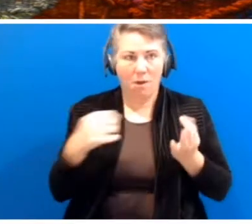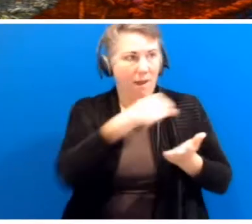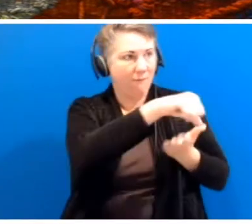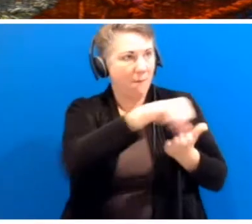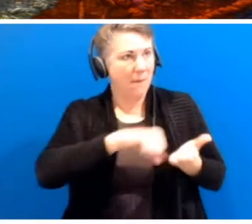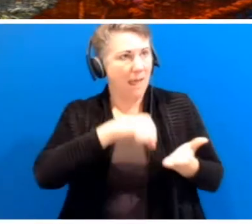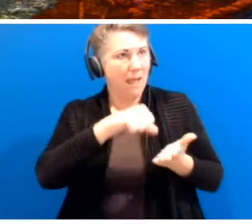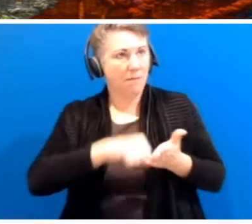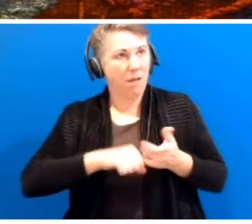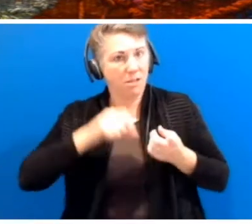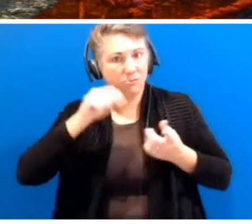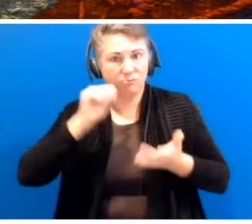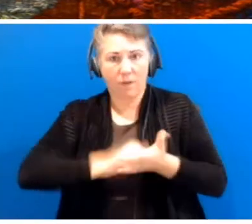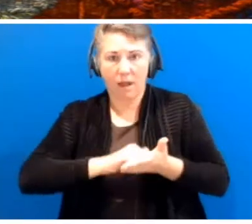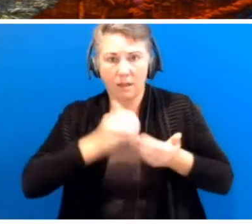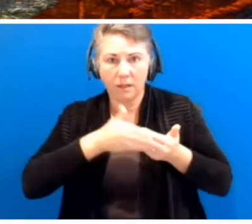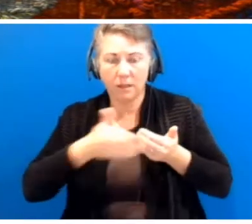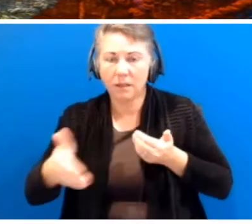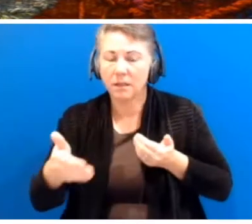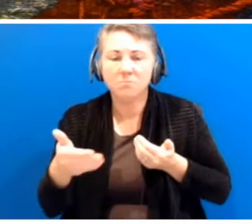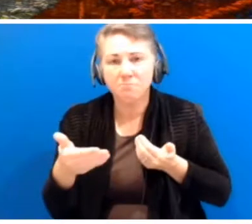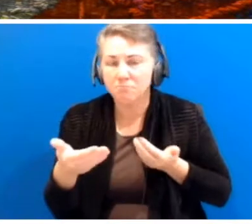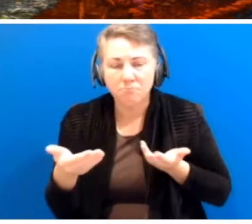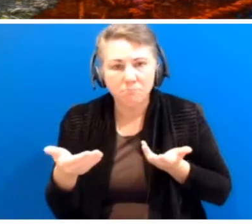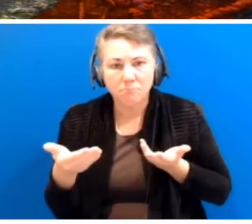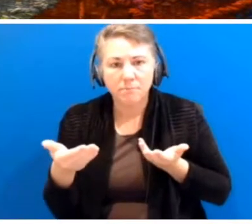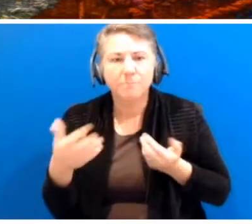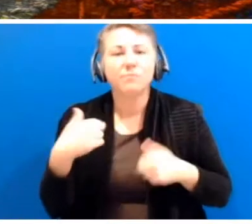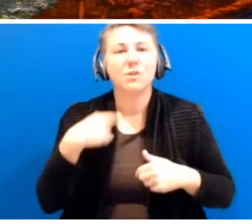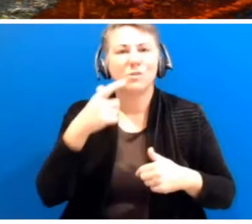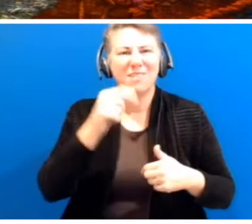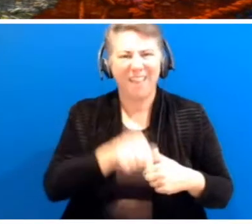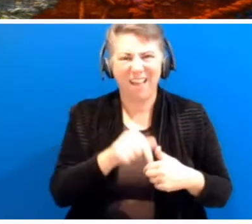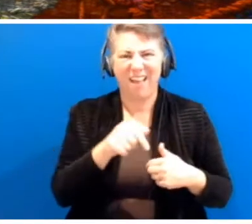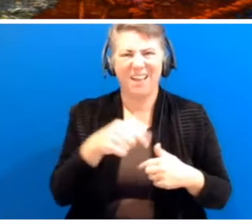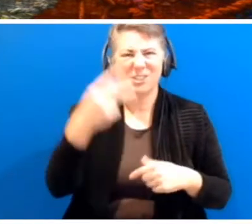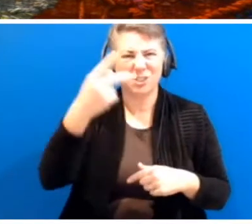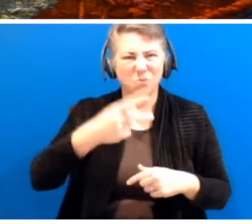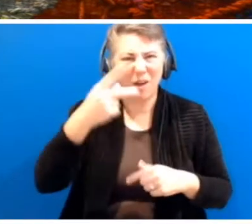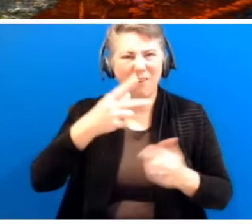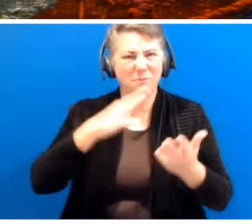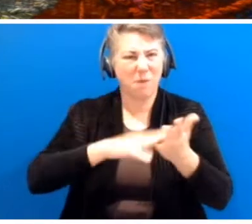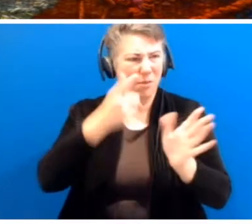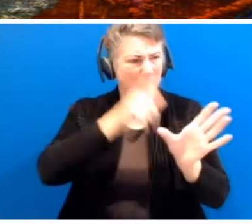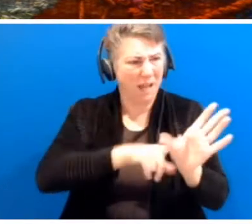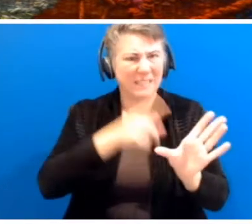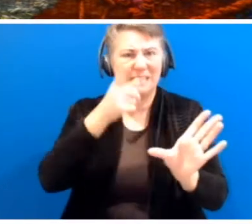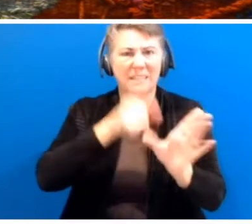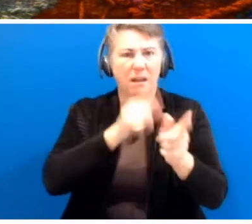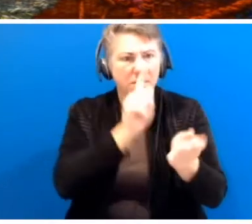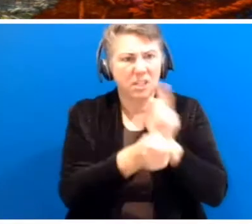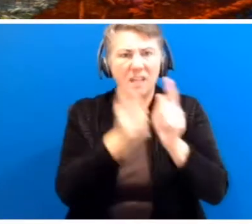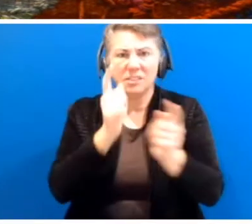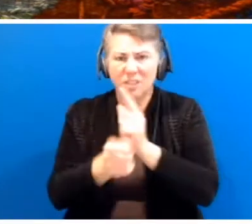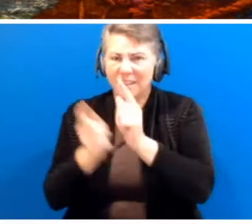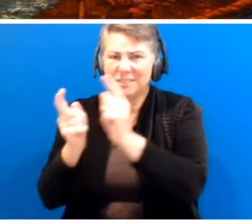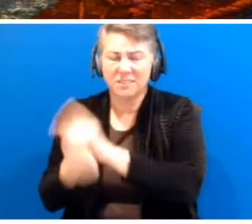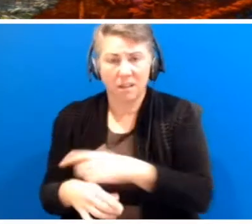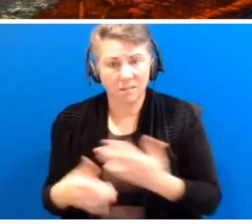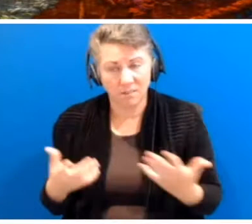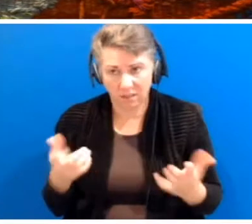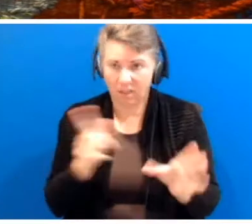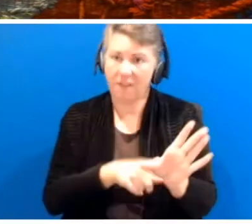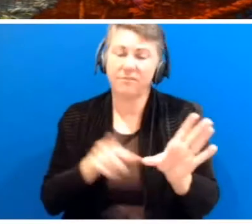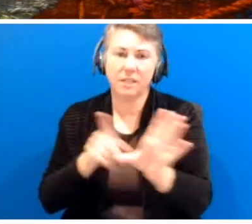So this 12-month contract to contract to contract that rolls over time and time and time again has to be challenged and has to be